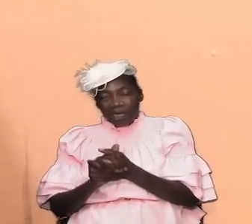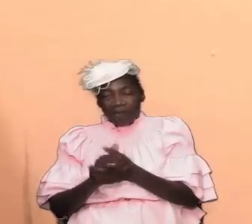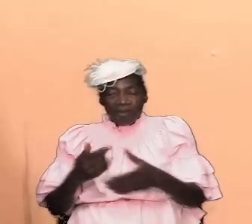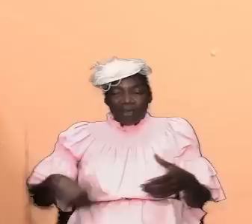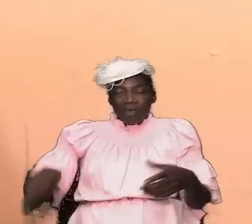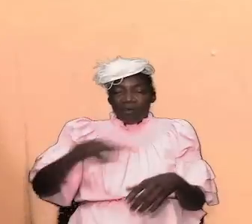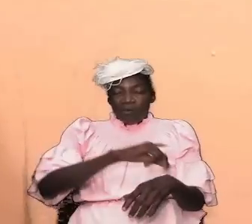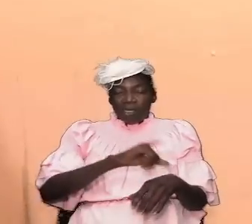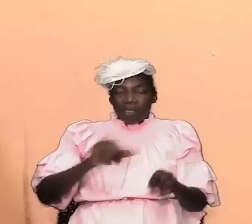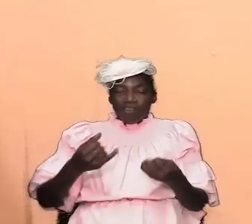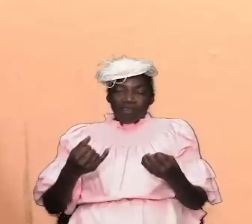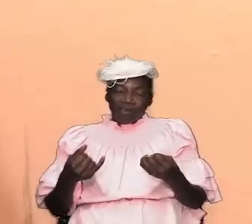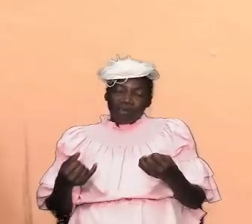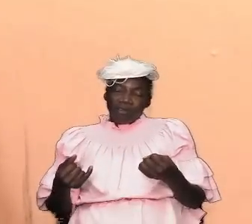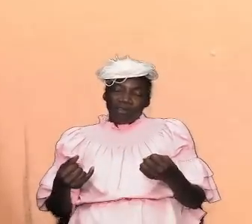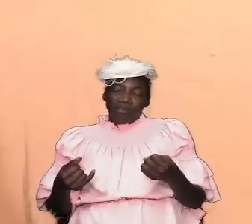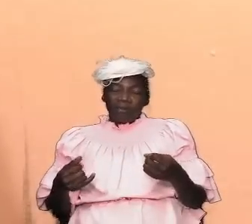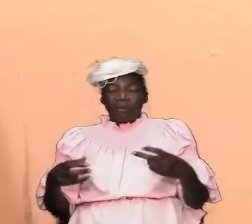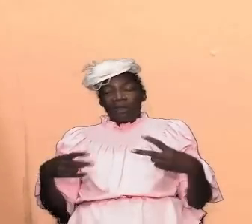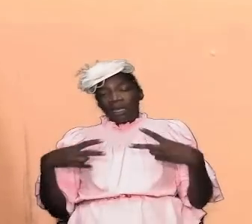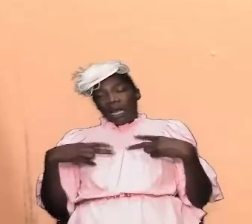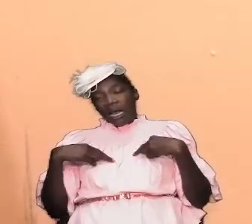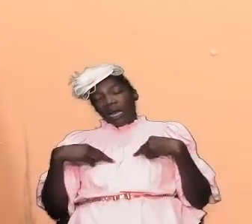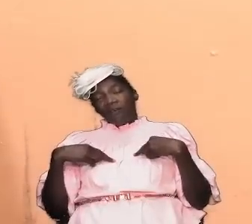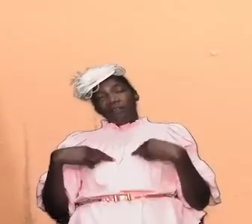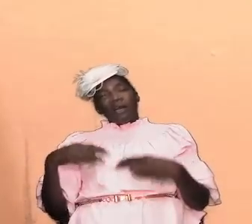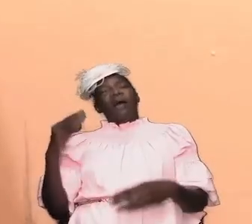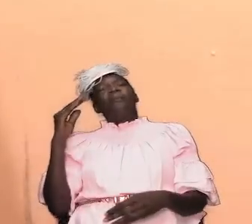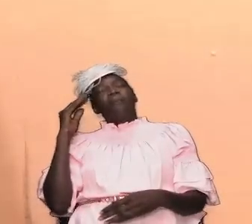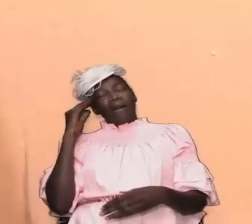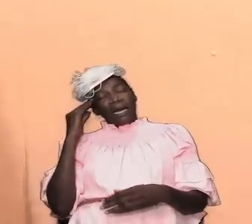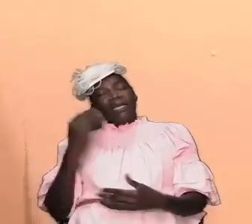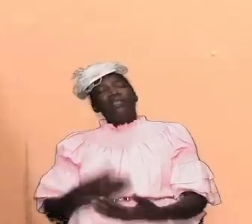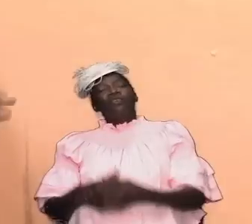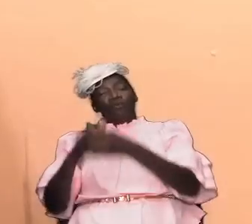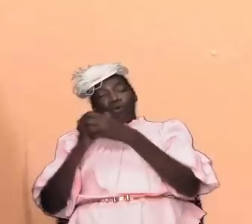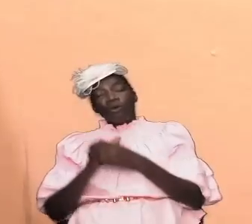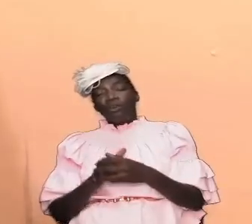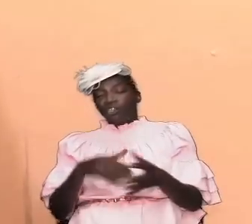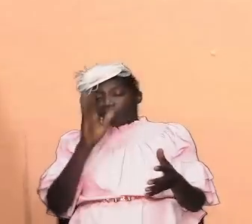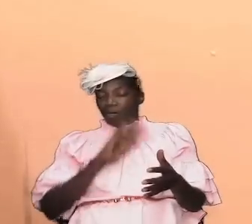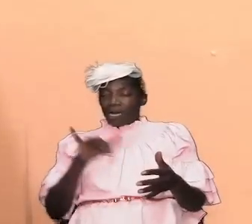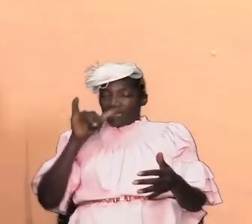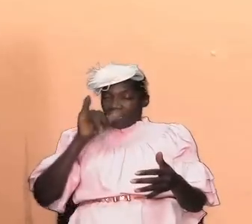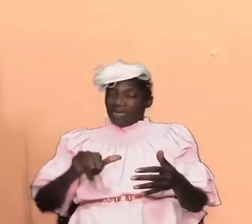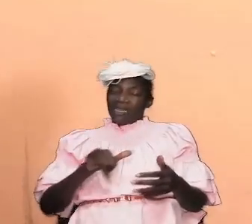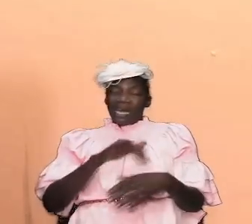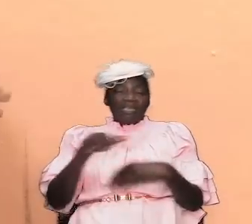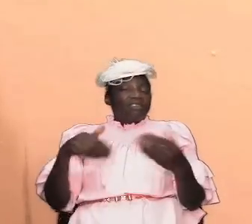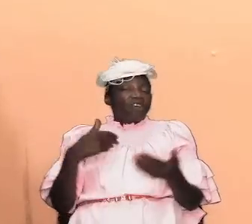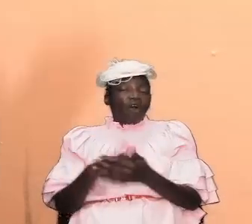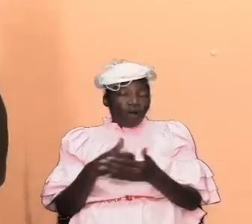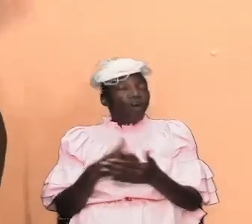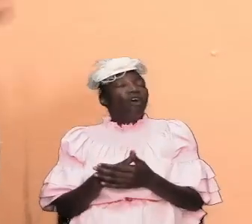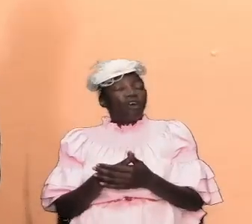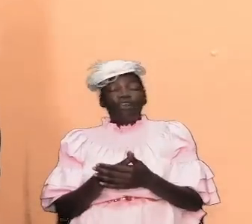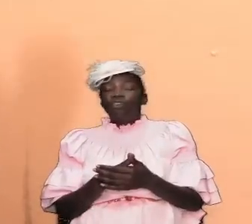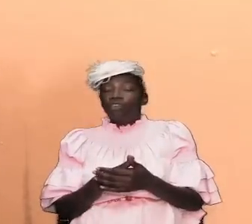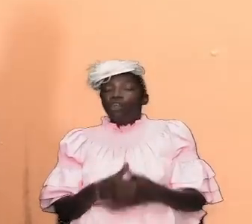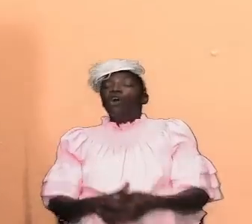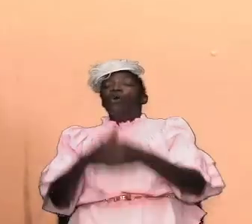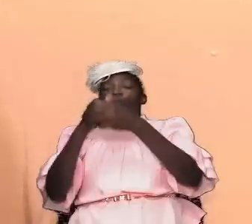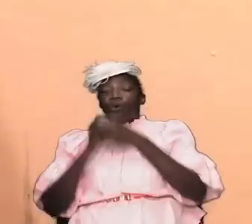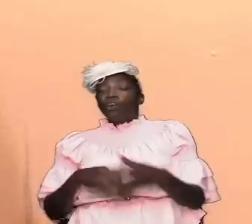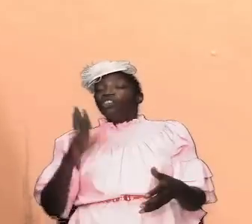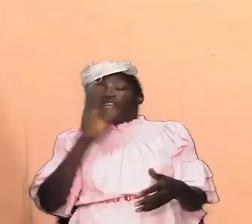once we have a particular mind to worship god that is all that is required worship god the way that